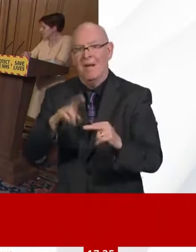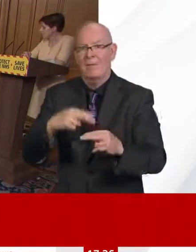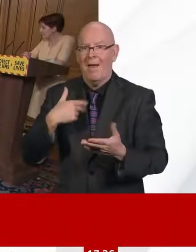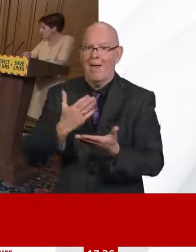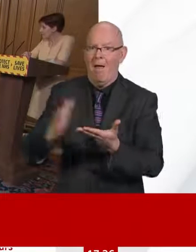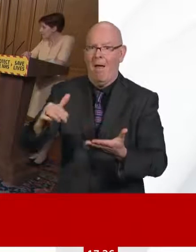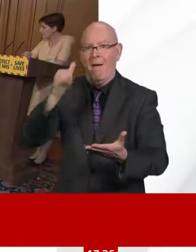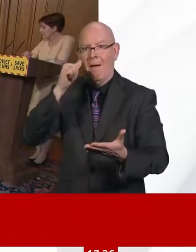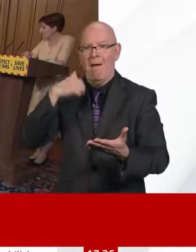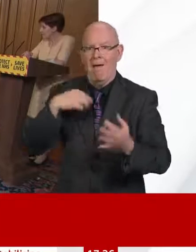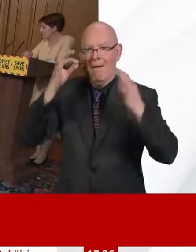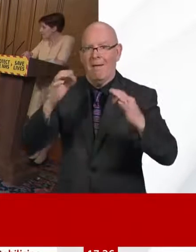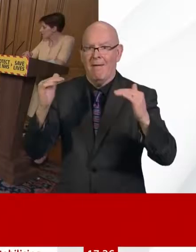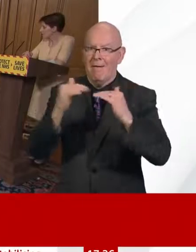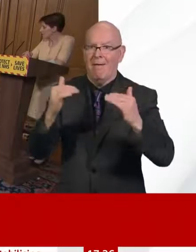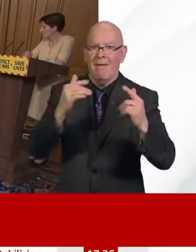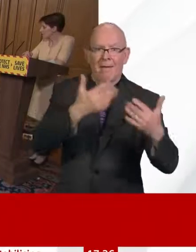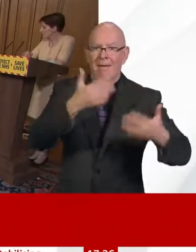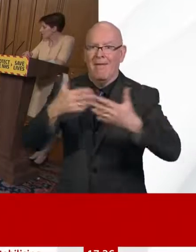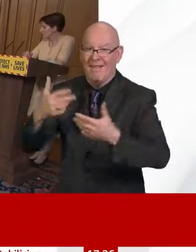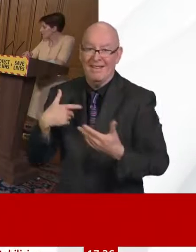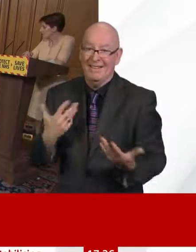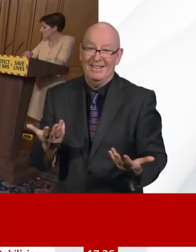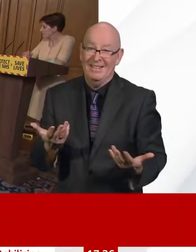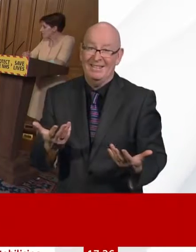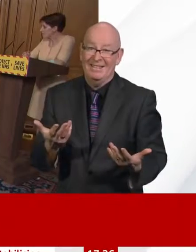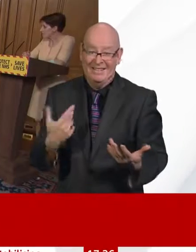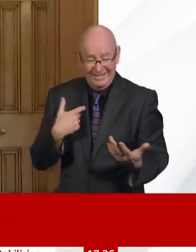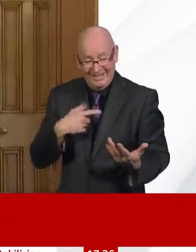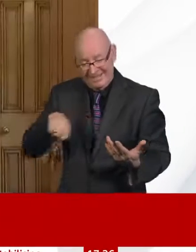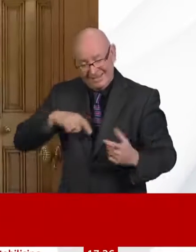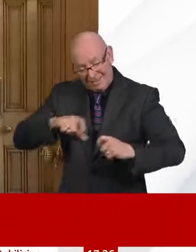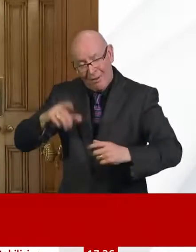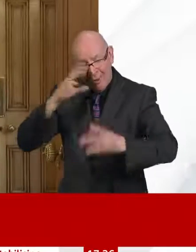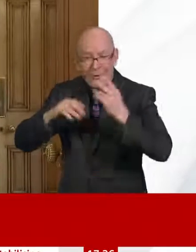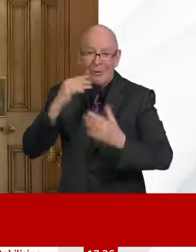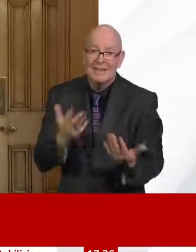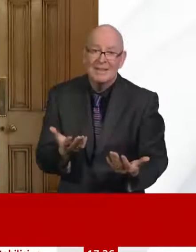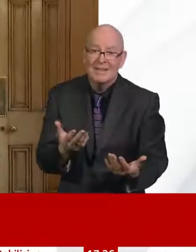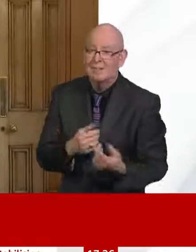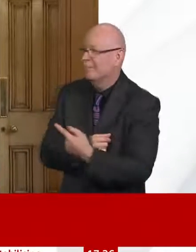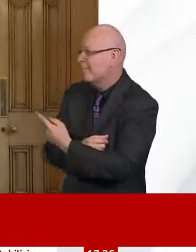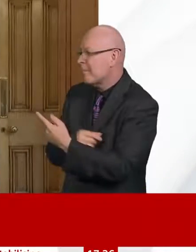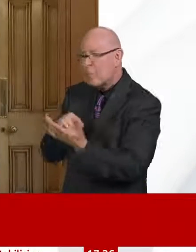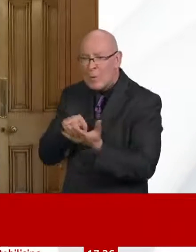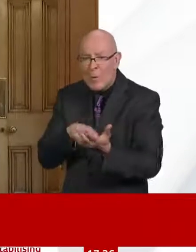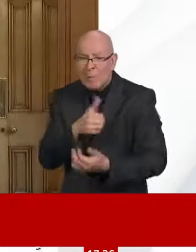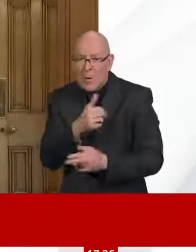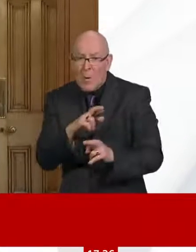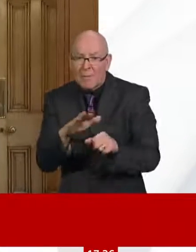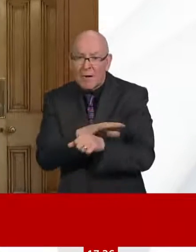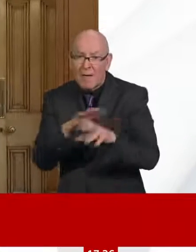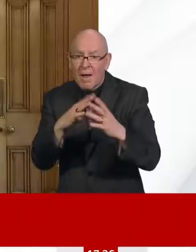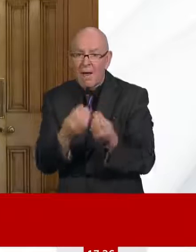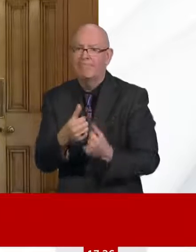if you don't mind. The, the loan guarantee scheme is certainly also in a lot of criticism from people